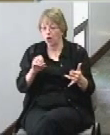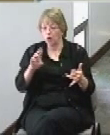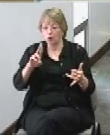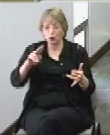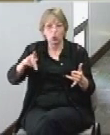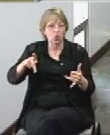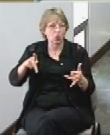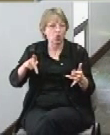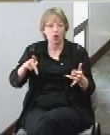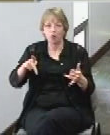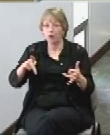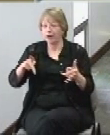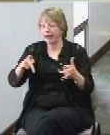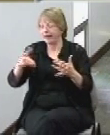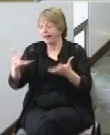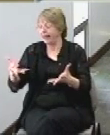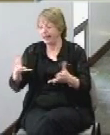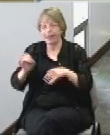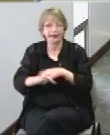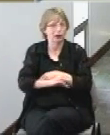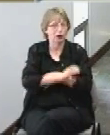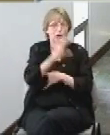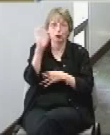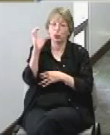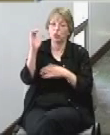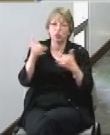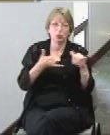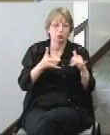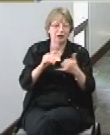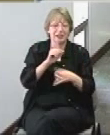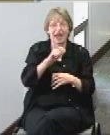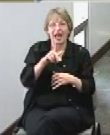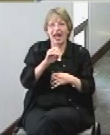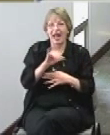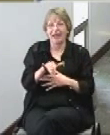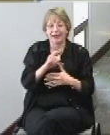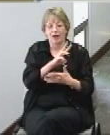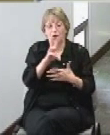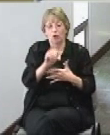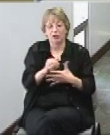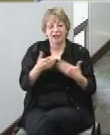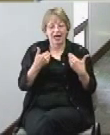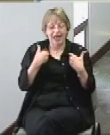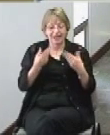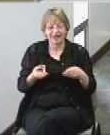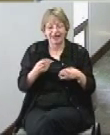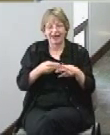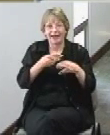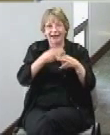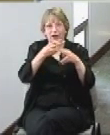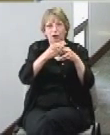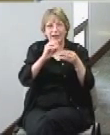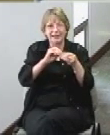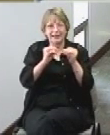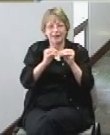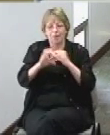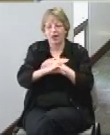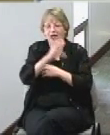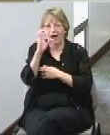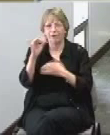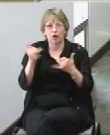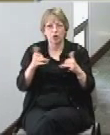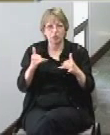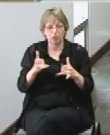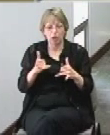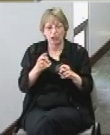Christmas parties the alley in Wichita has increased its number of Christmas parties every